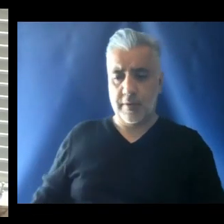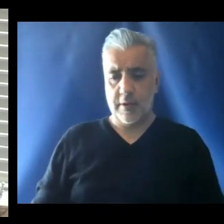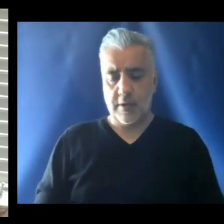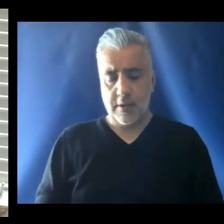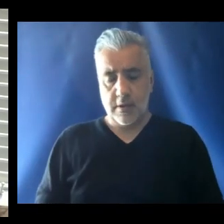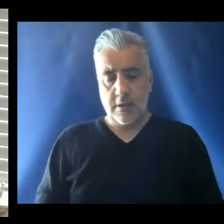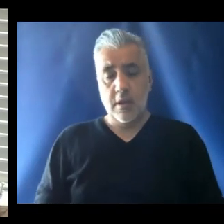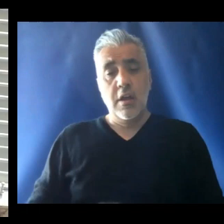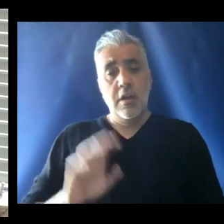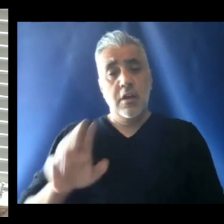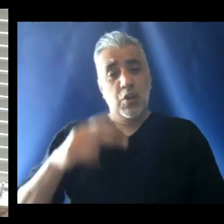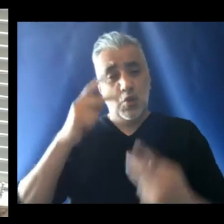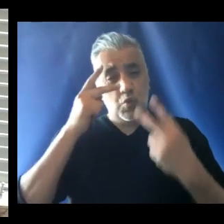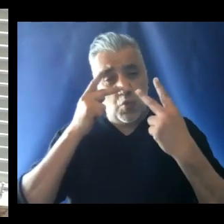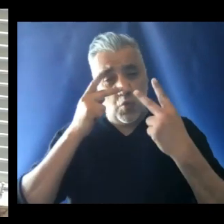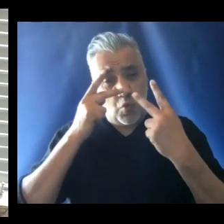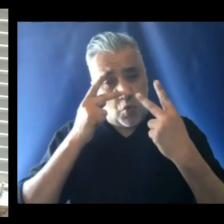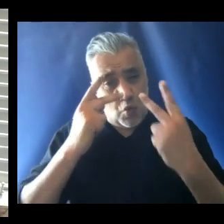To look.